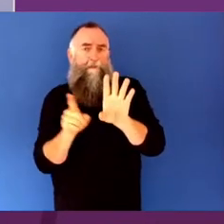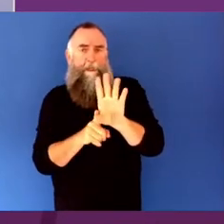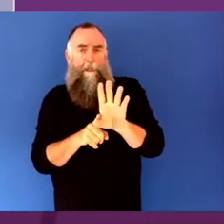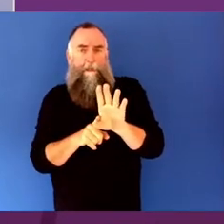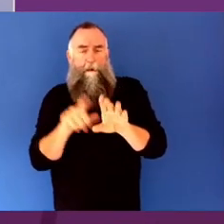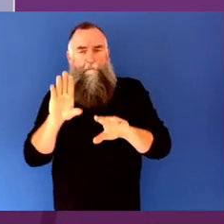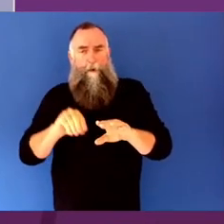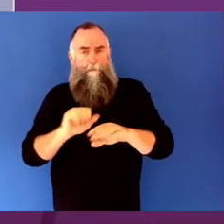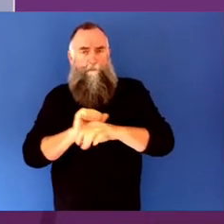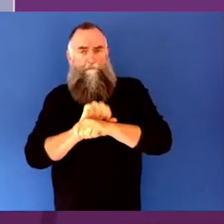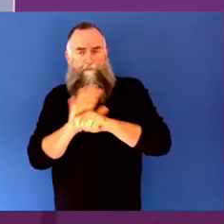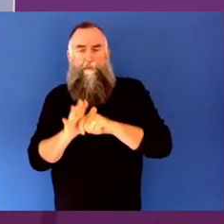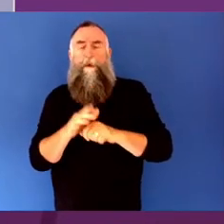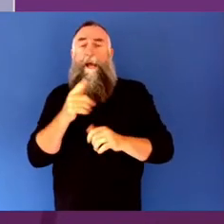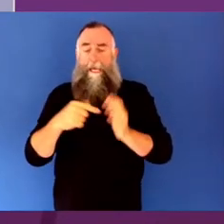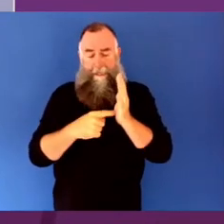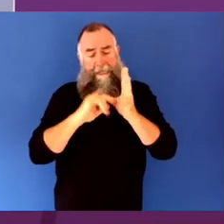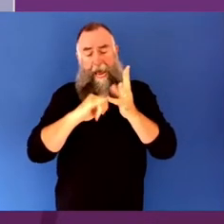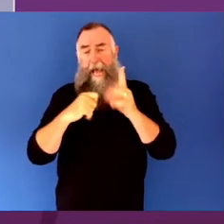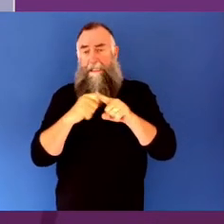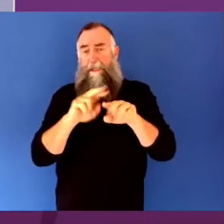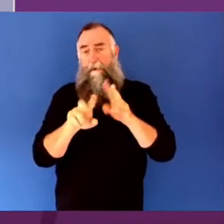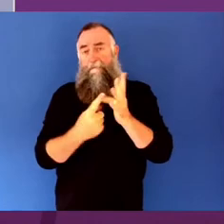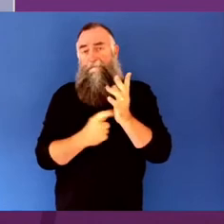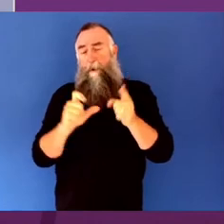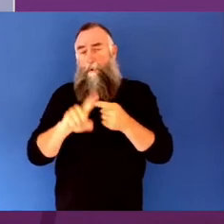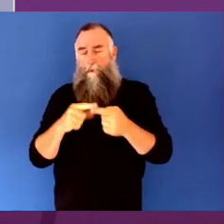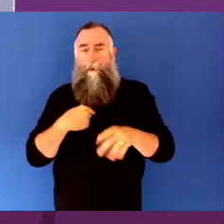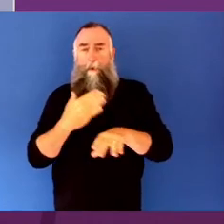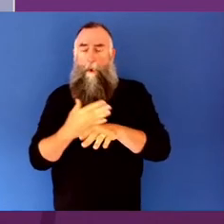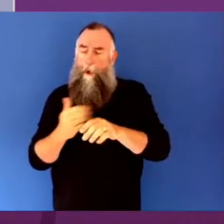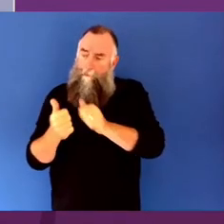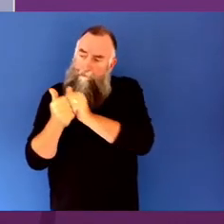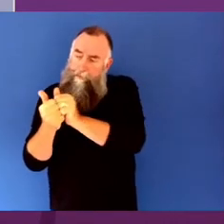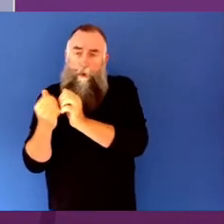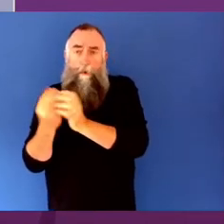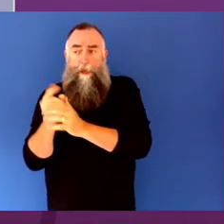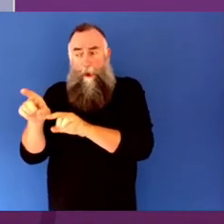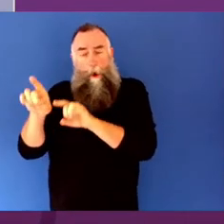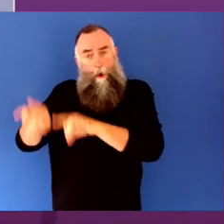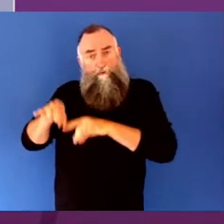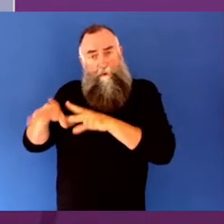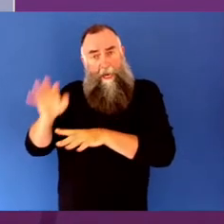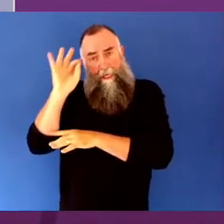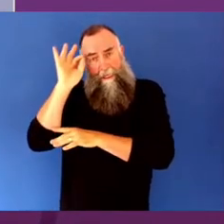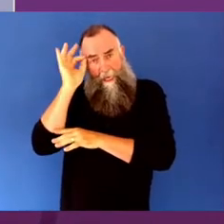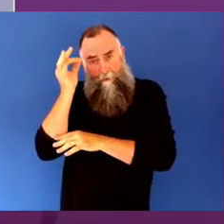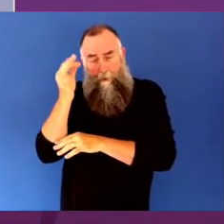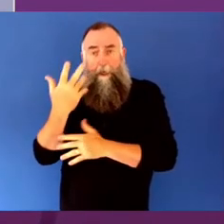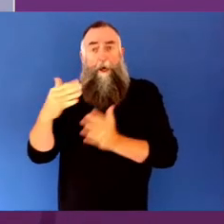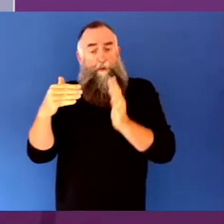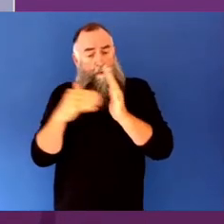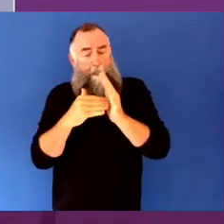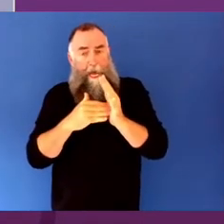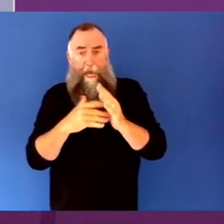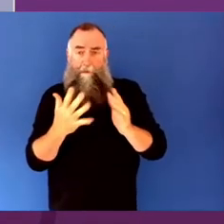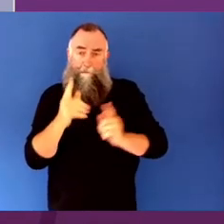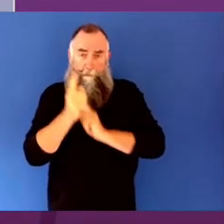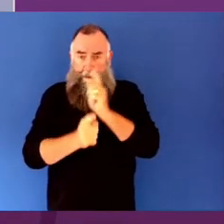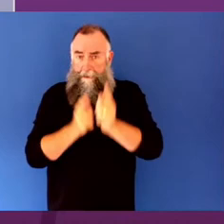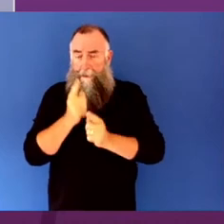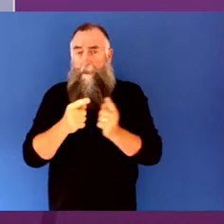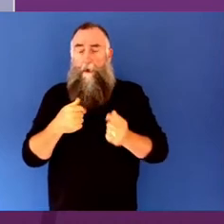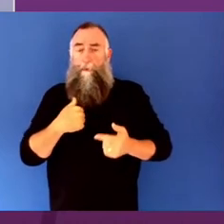closely with the Australia Council and other partners to develop this forum. The research shows that people with high level of arts participation